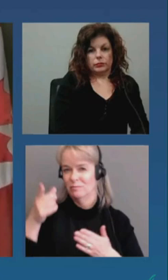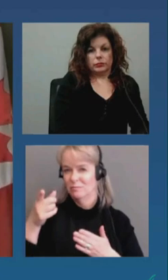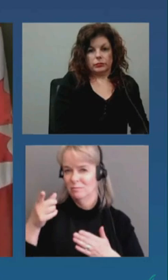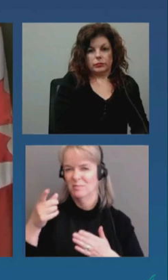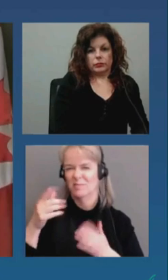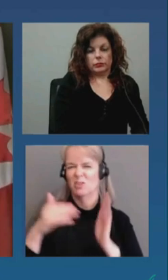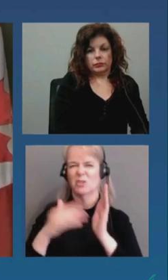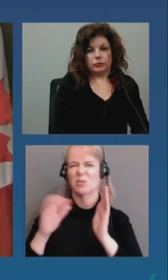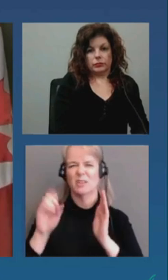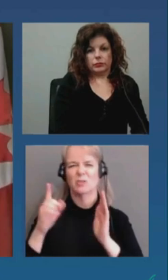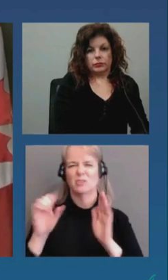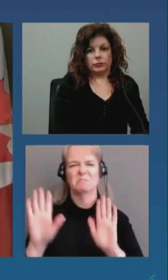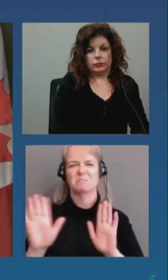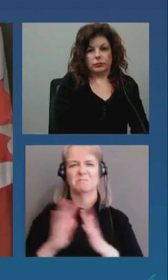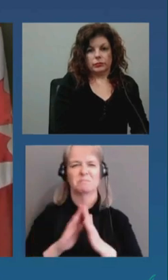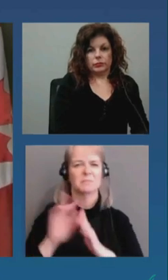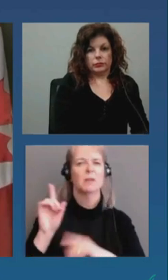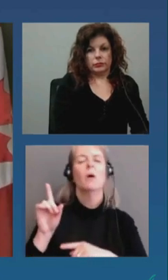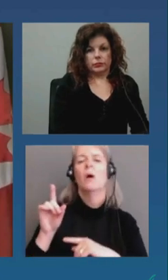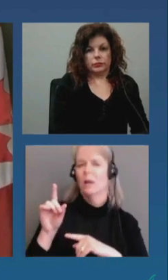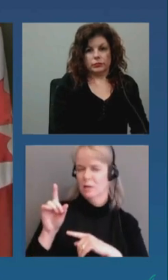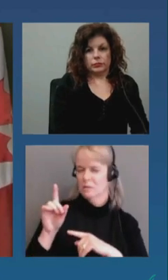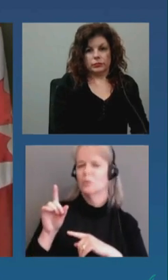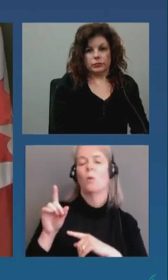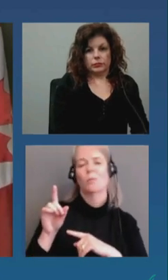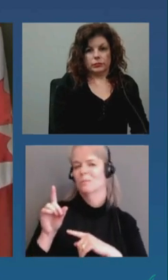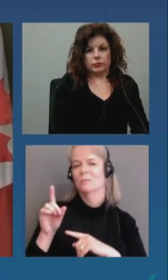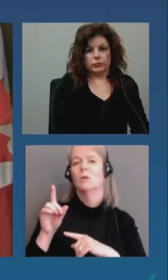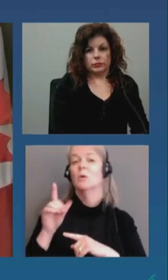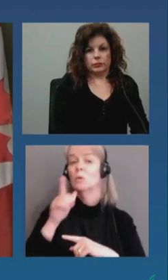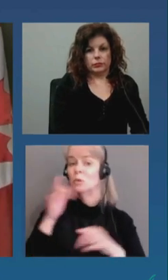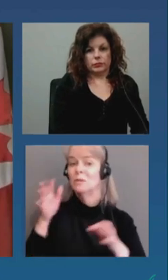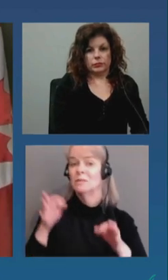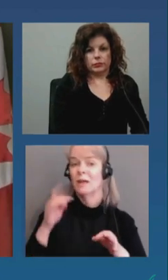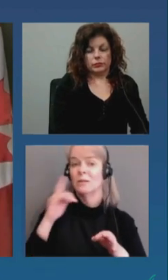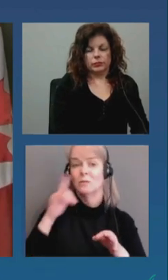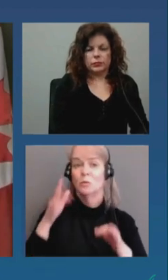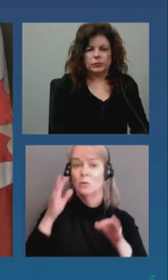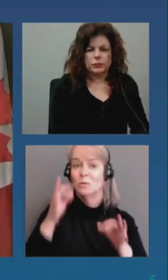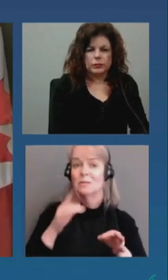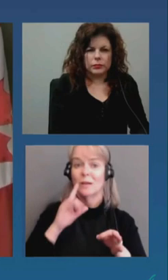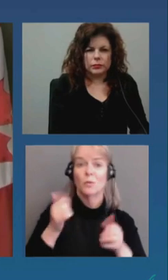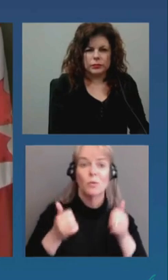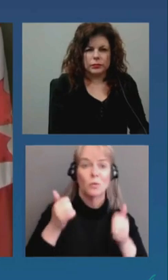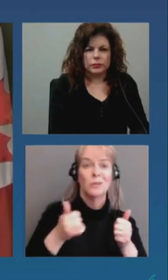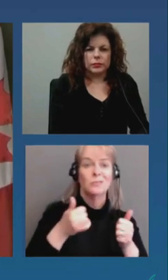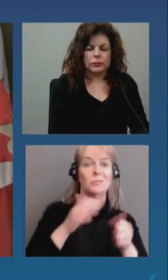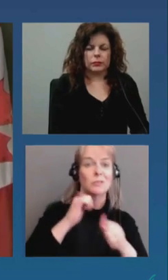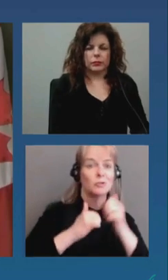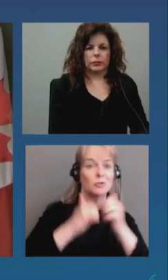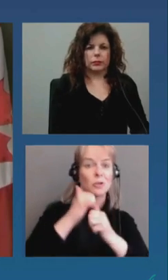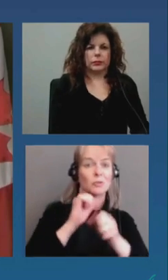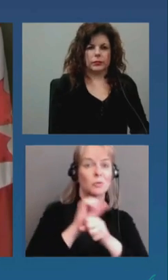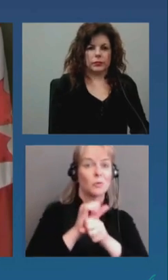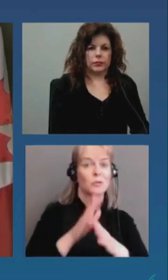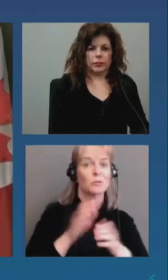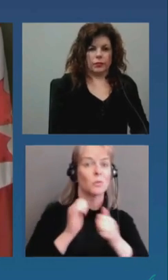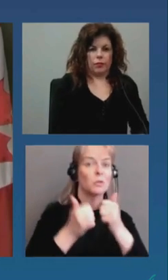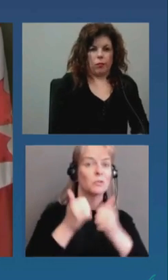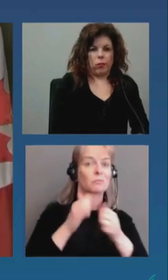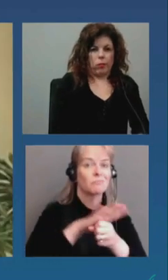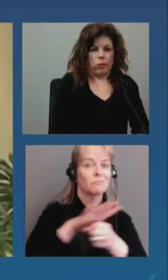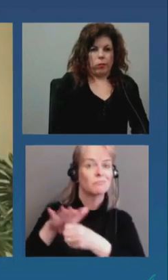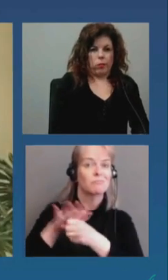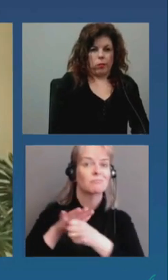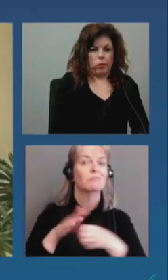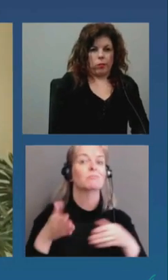that made those decisions as who was exempt with regards to... I might just add, Blair. Sorry, Blair, I just might